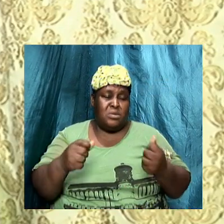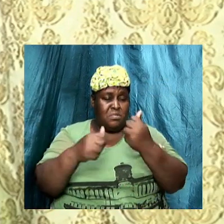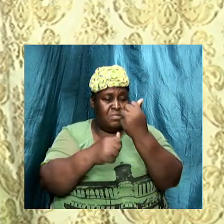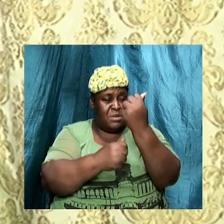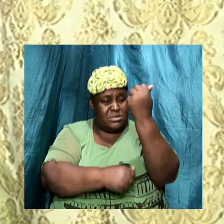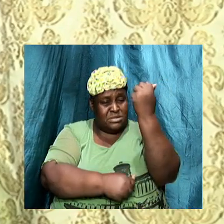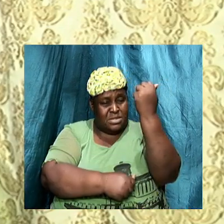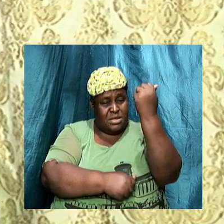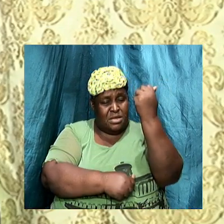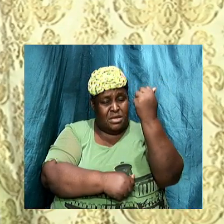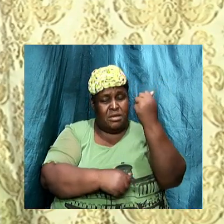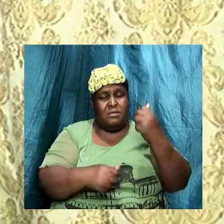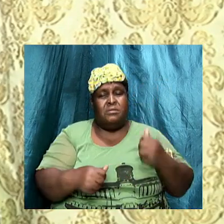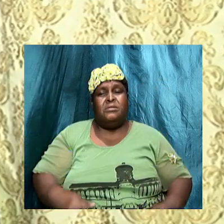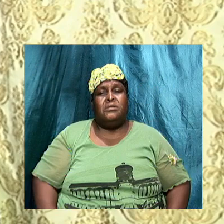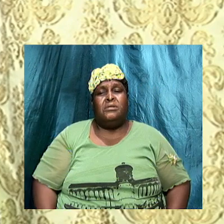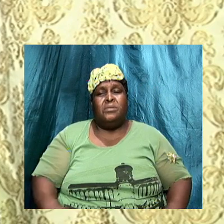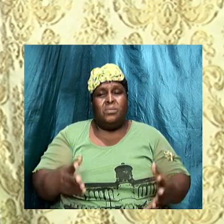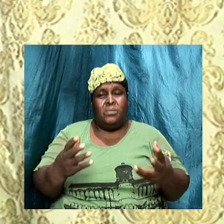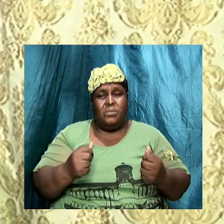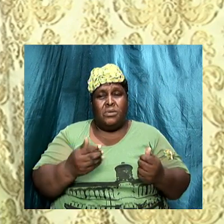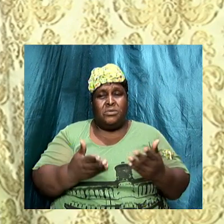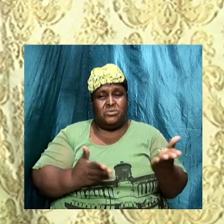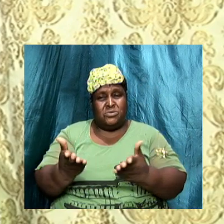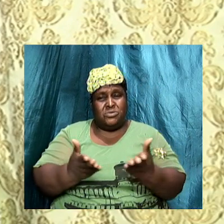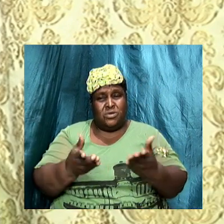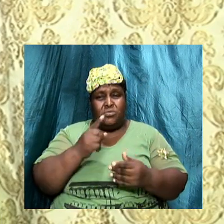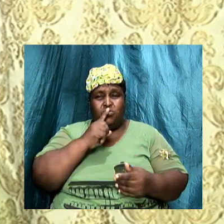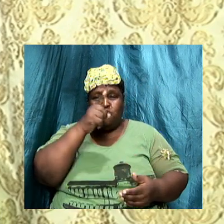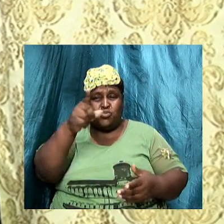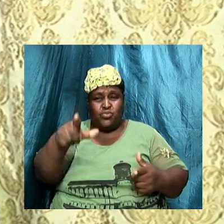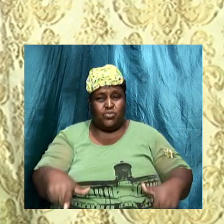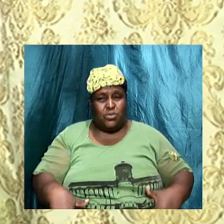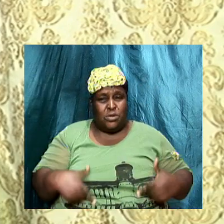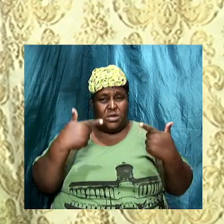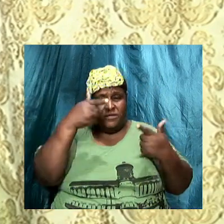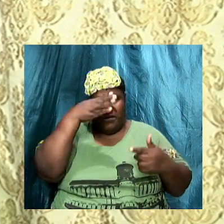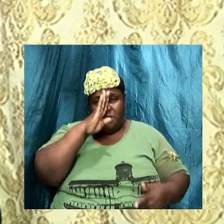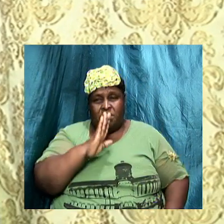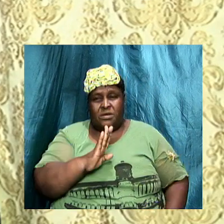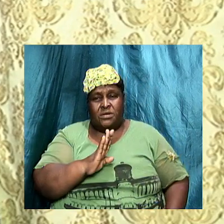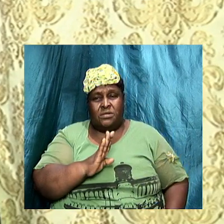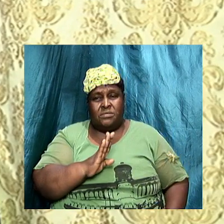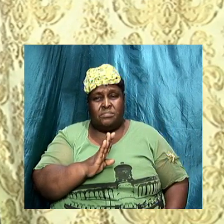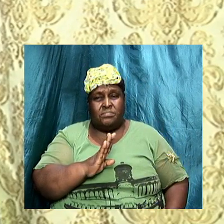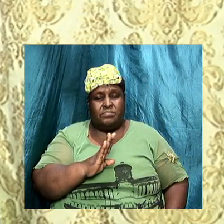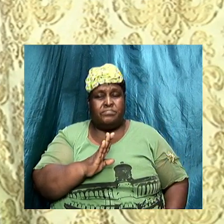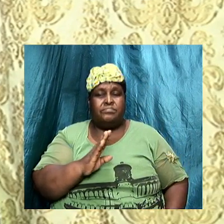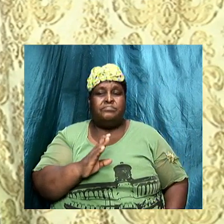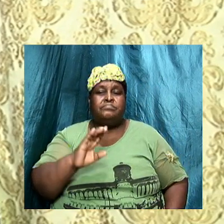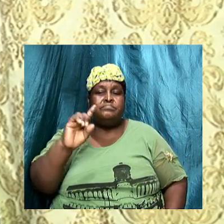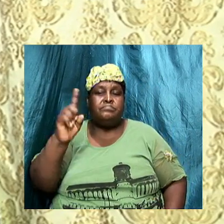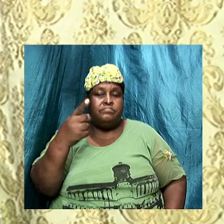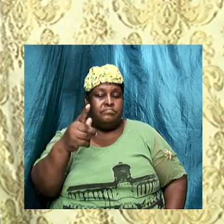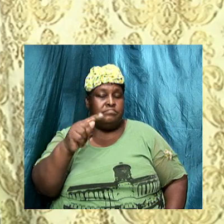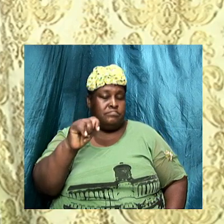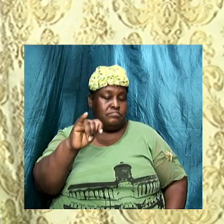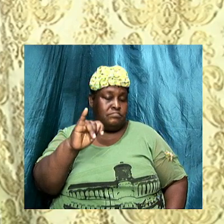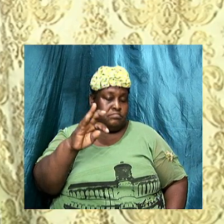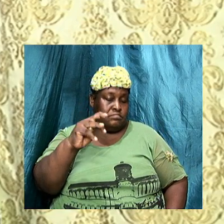God. We want to serve the true and living God. Now you know the scriptures we have been reading. 1 Timothy 4,